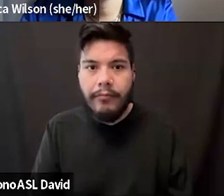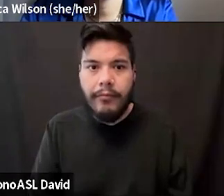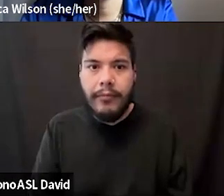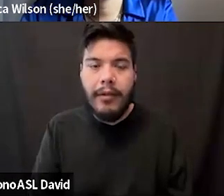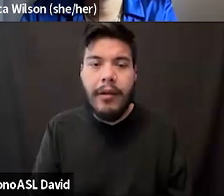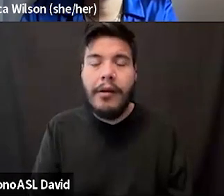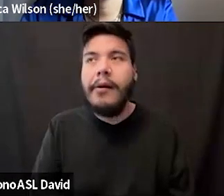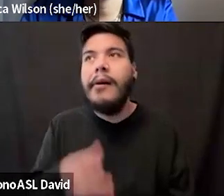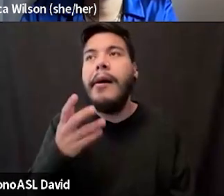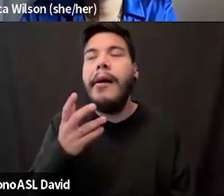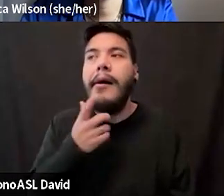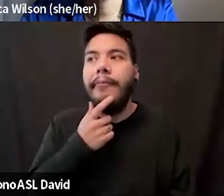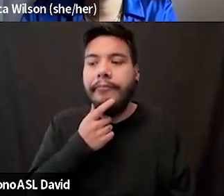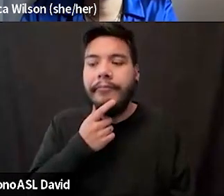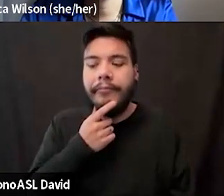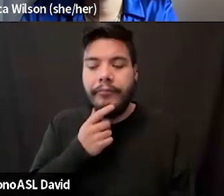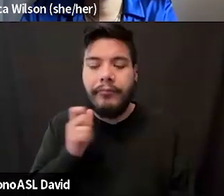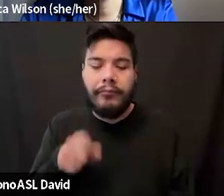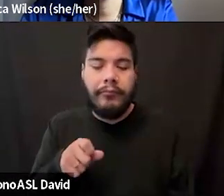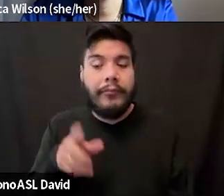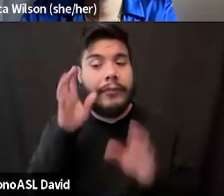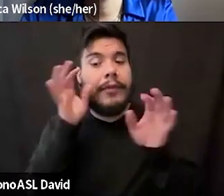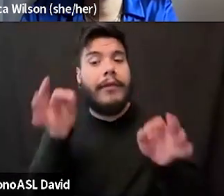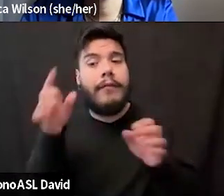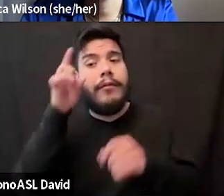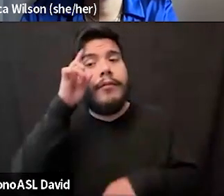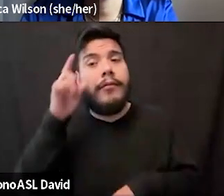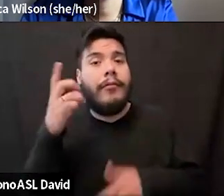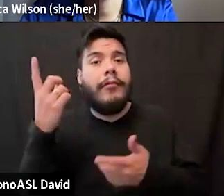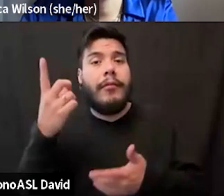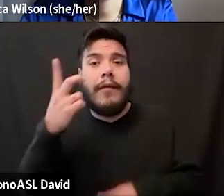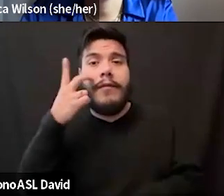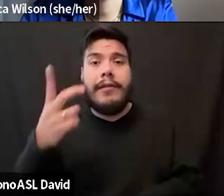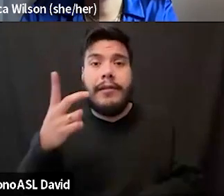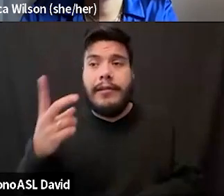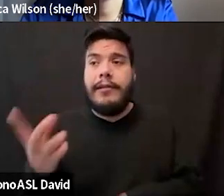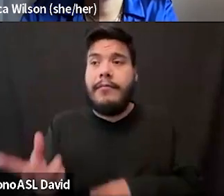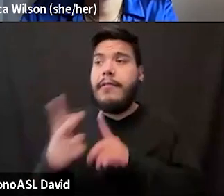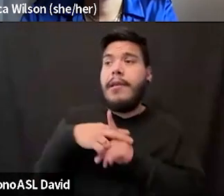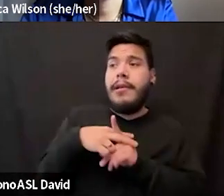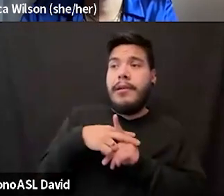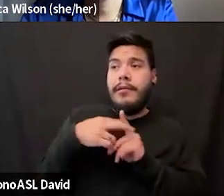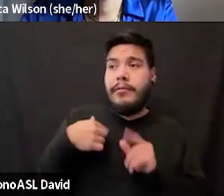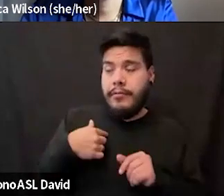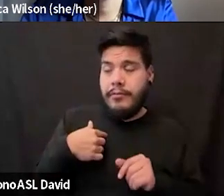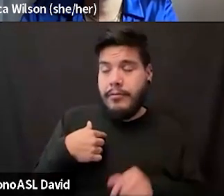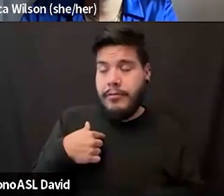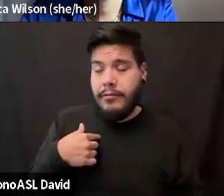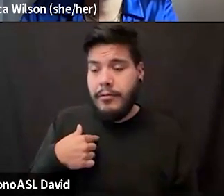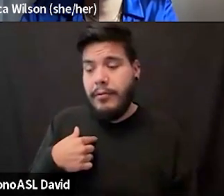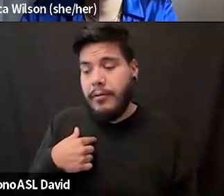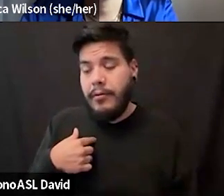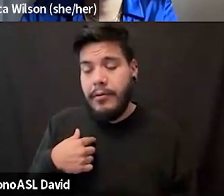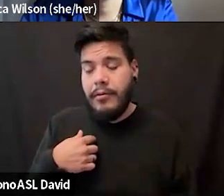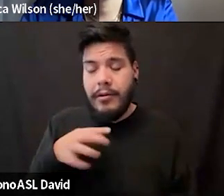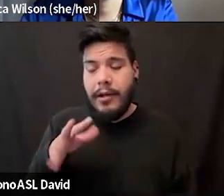Um, you know, I definitely think that something that I've seen placed on me is, uh, kind of being